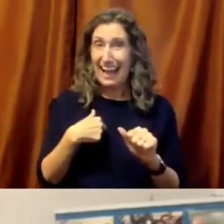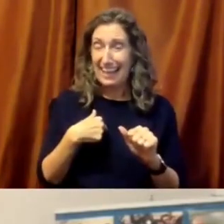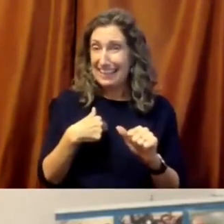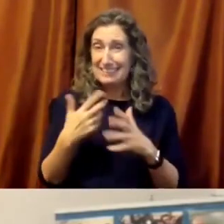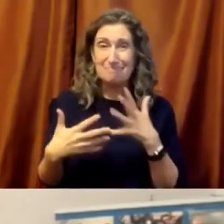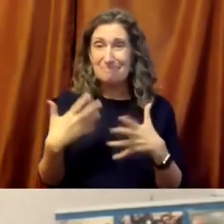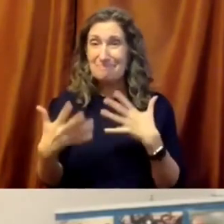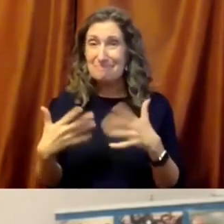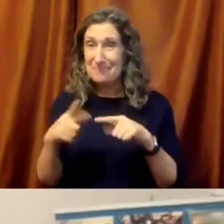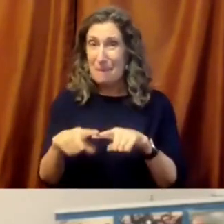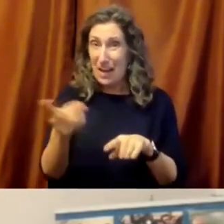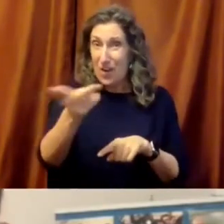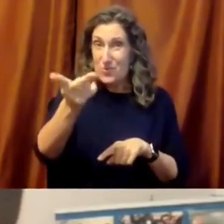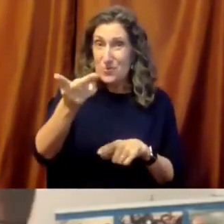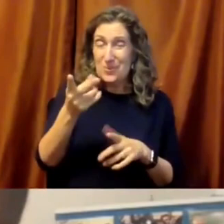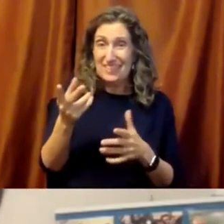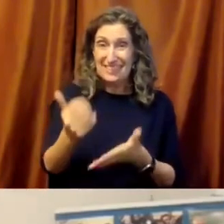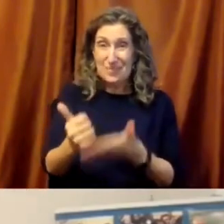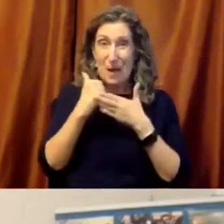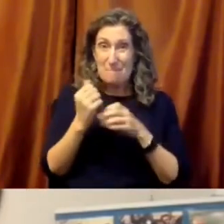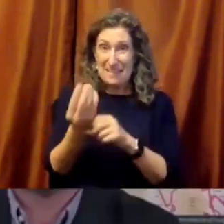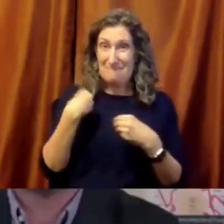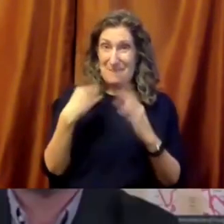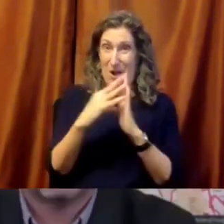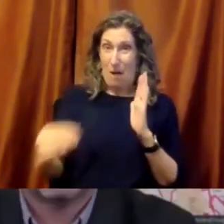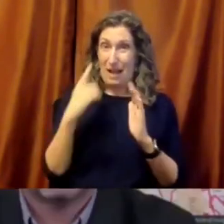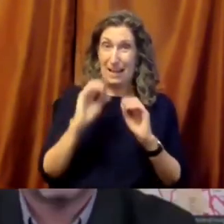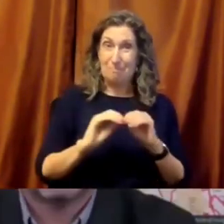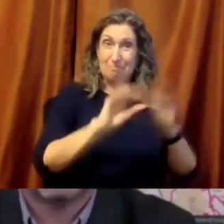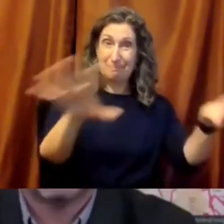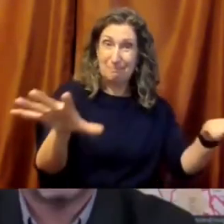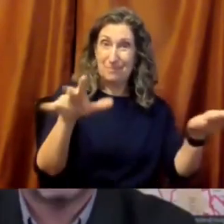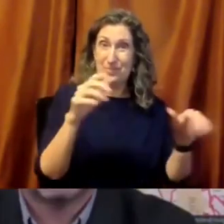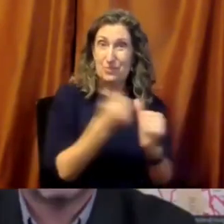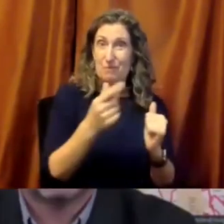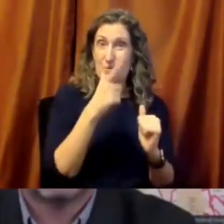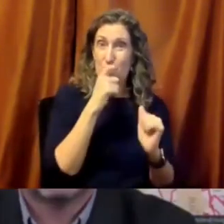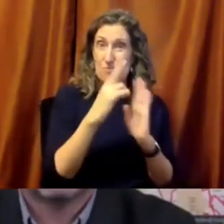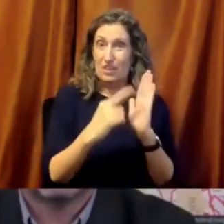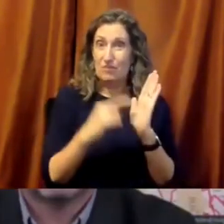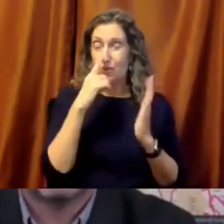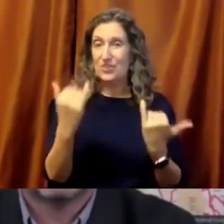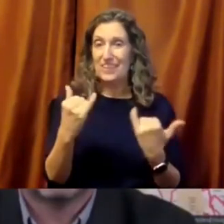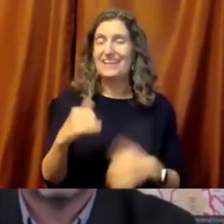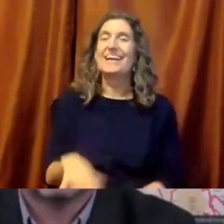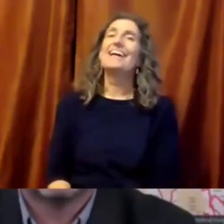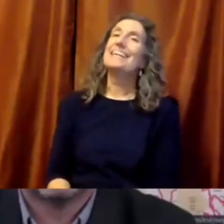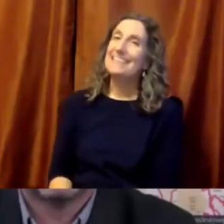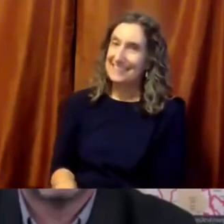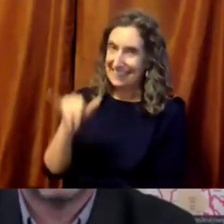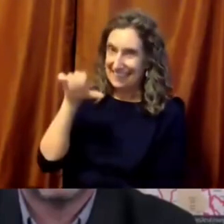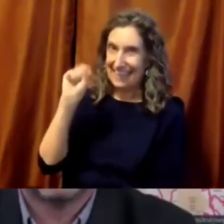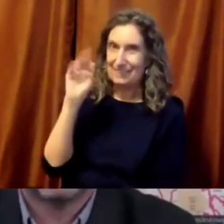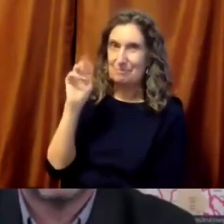later today, but can I count on you to get me a copy of this and I can make sure that